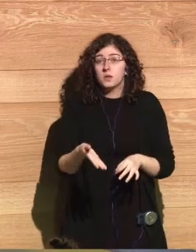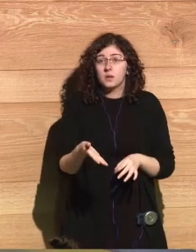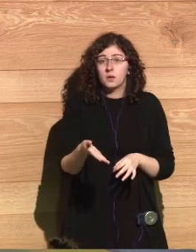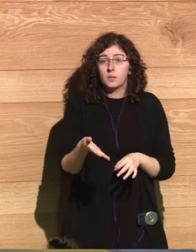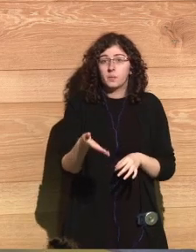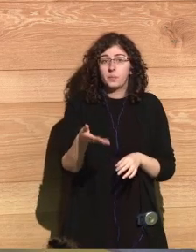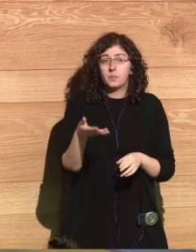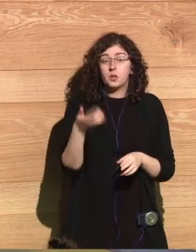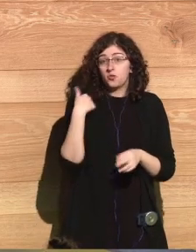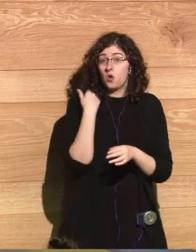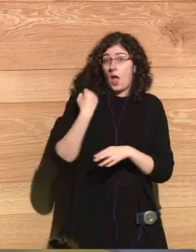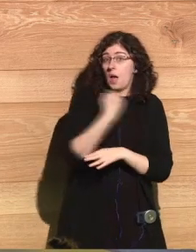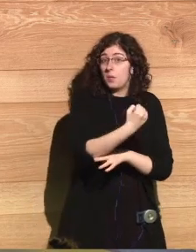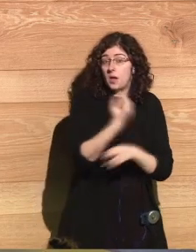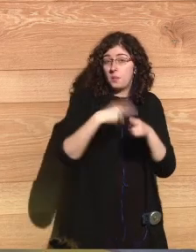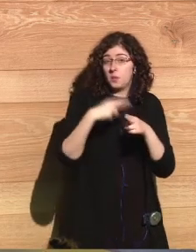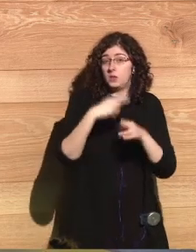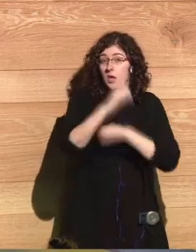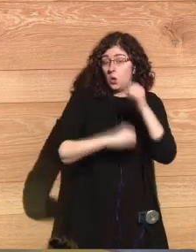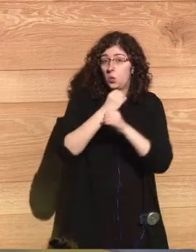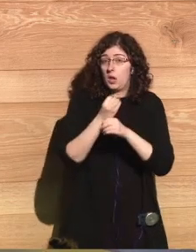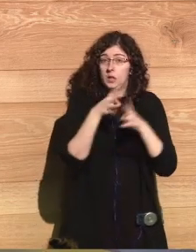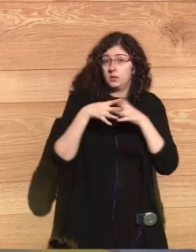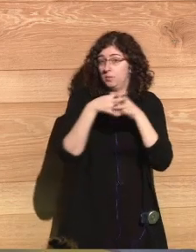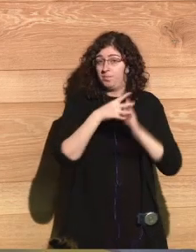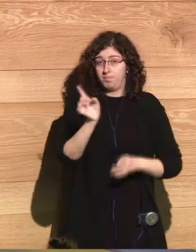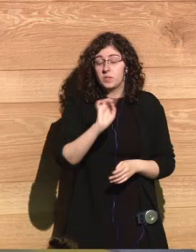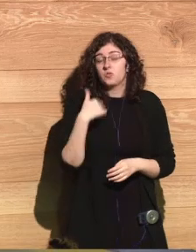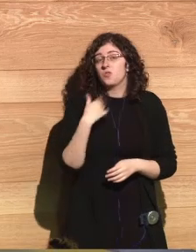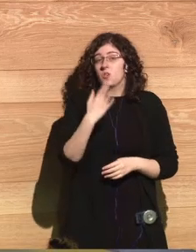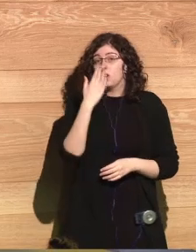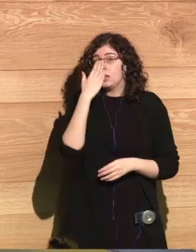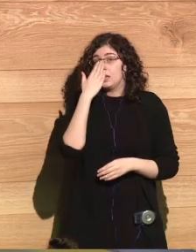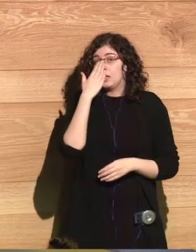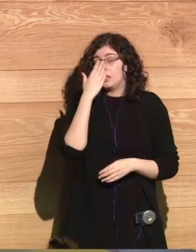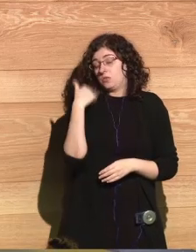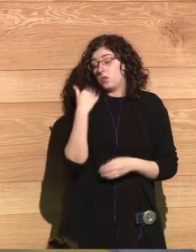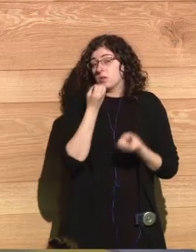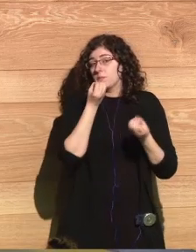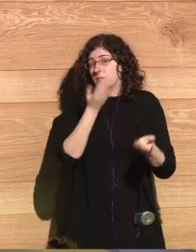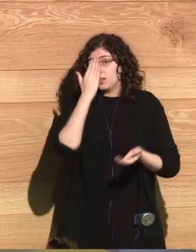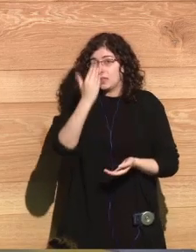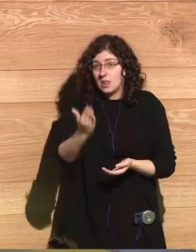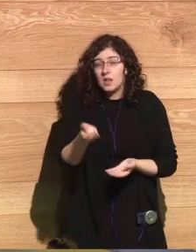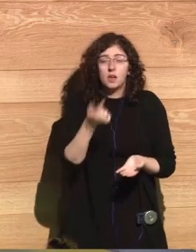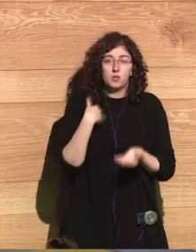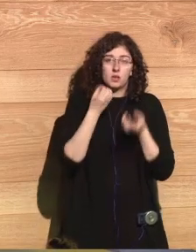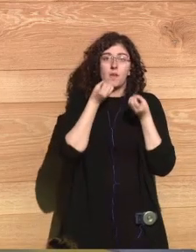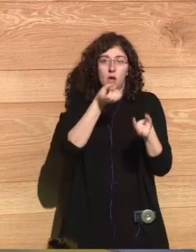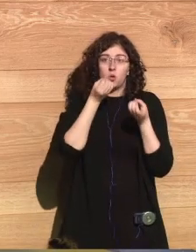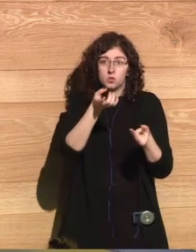Because I was honest to tell them what we experienced in Hiroshima and Nagasaki.